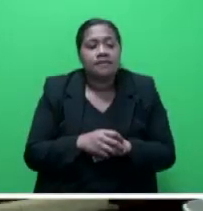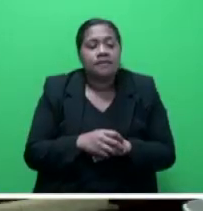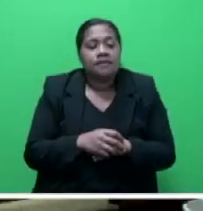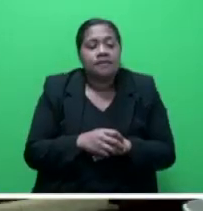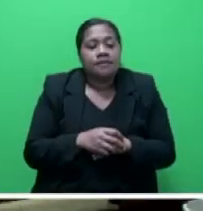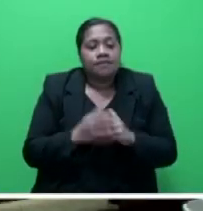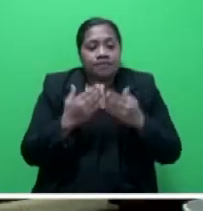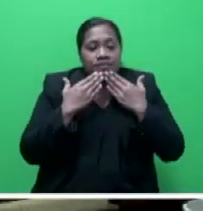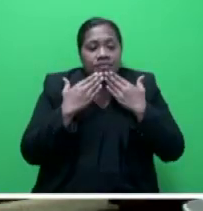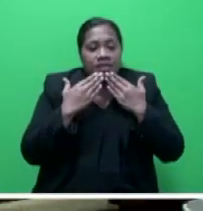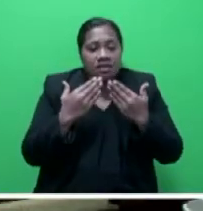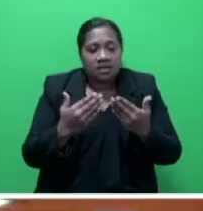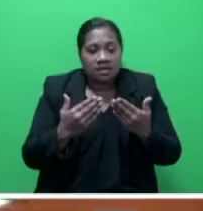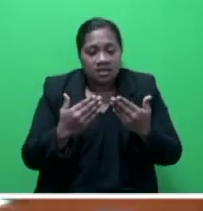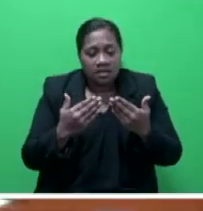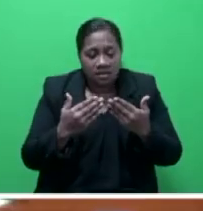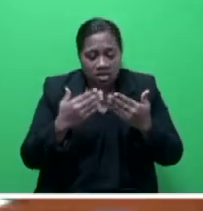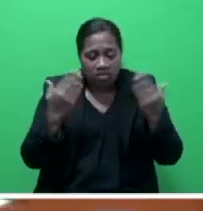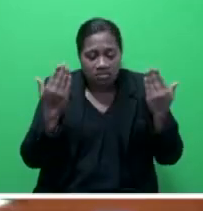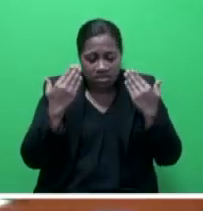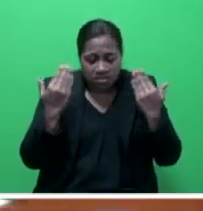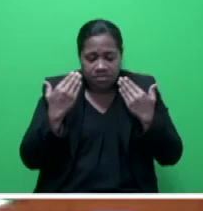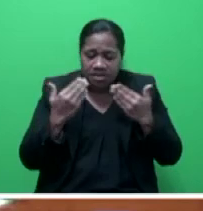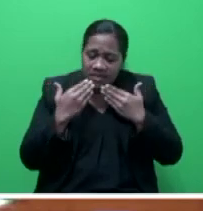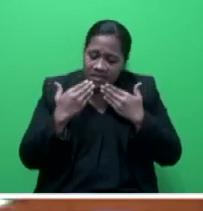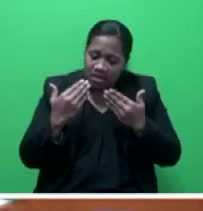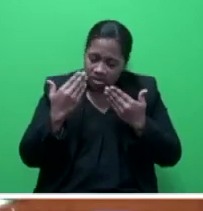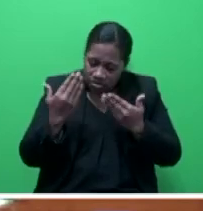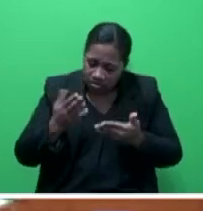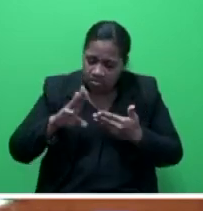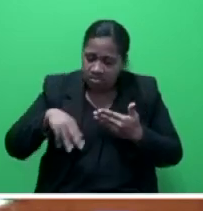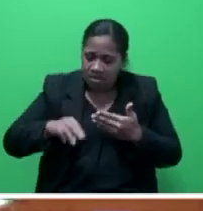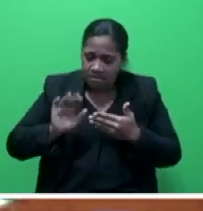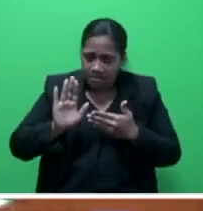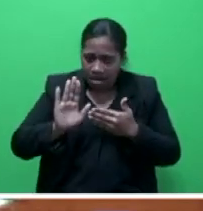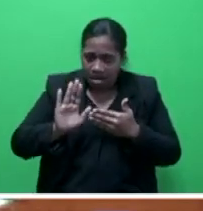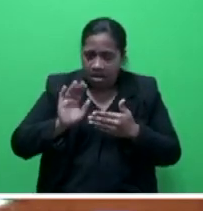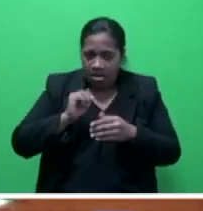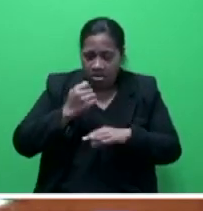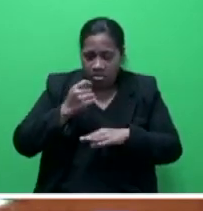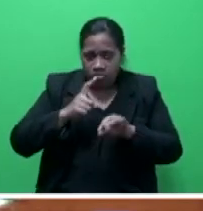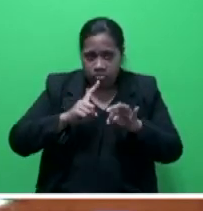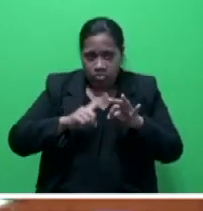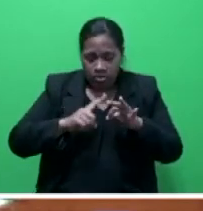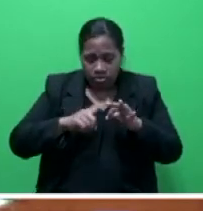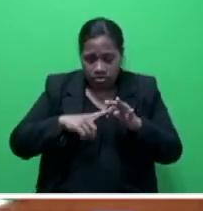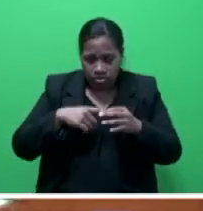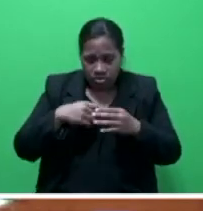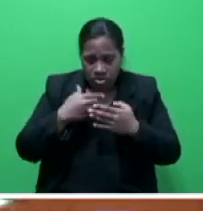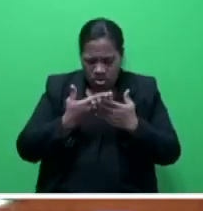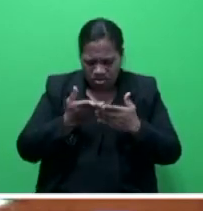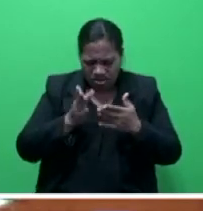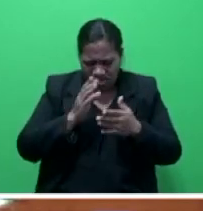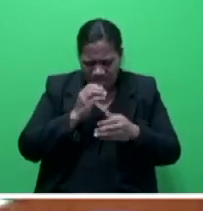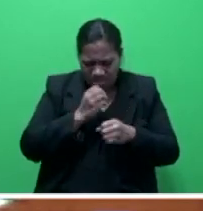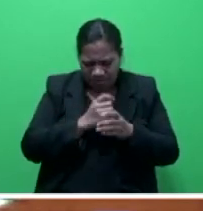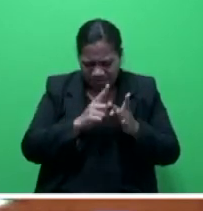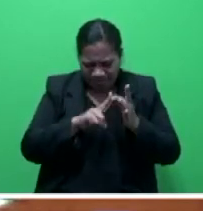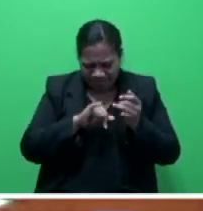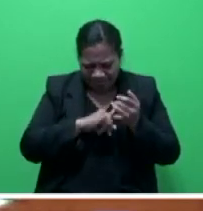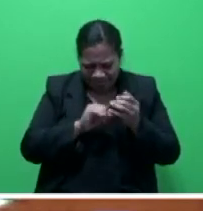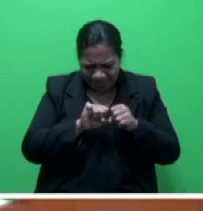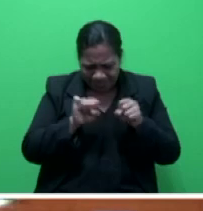Thank you, Mr. Speaker, sir. I'd like to thank the honorable member for his question on the GIS information systems and the